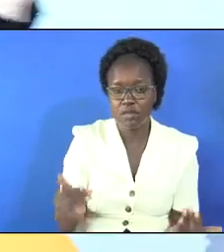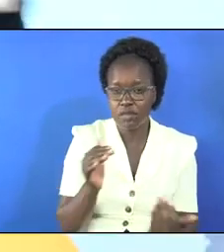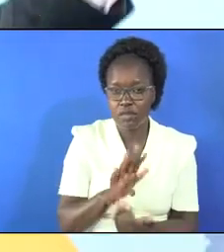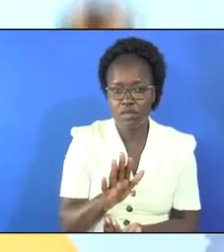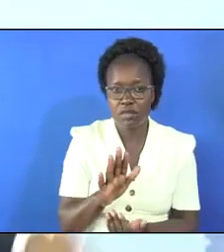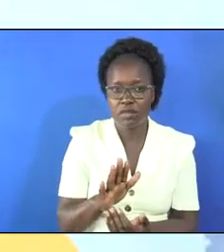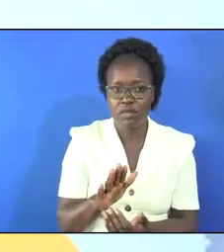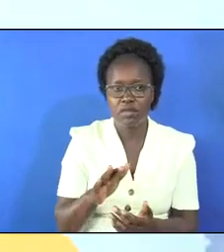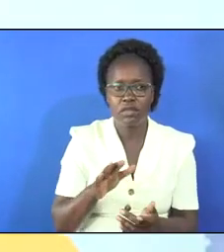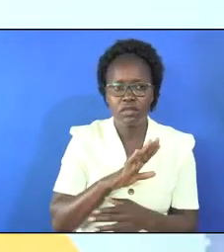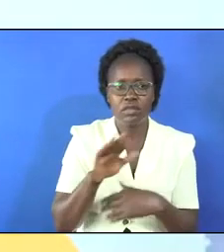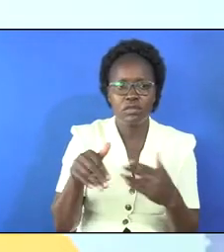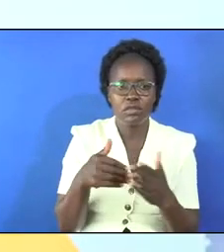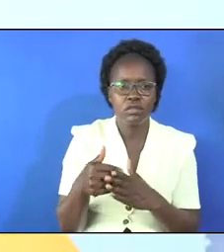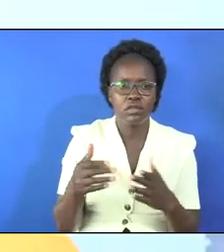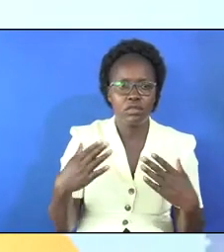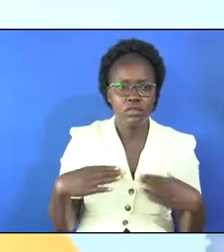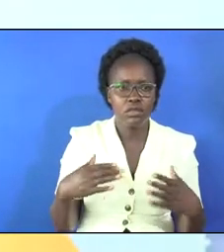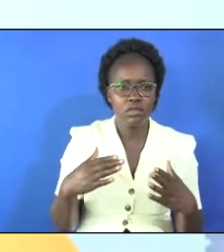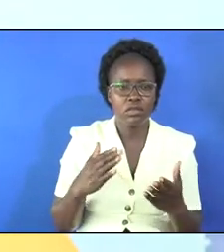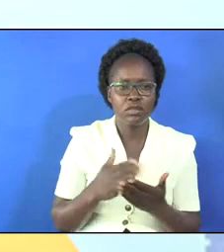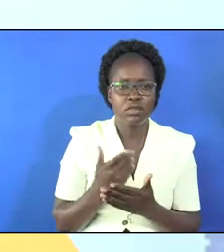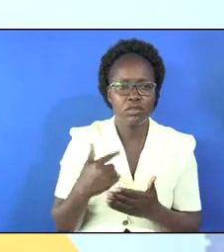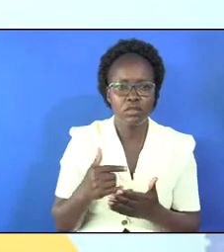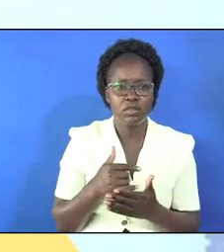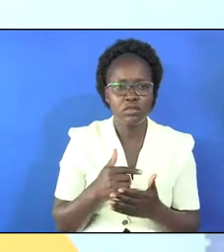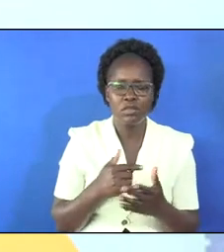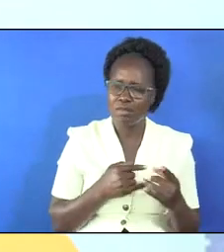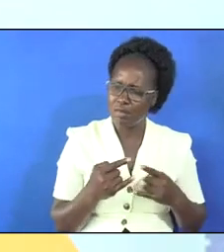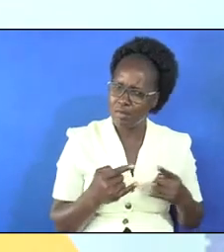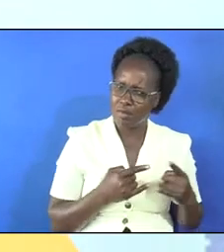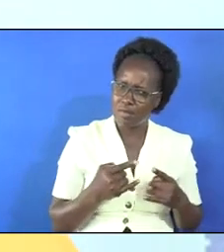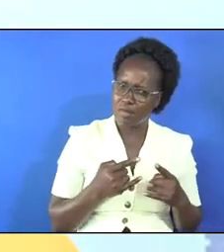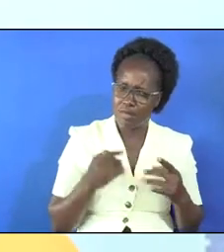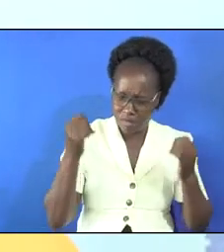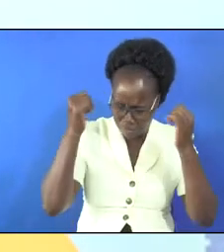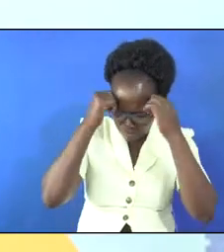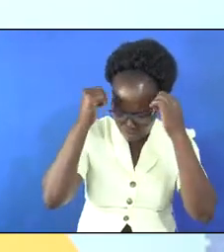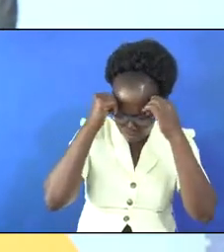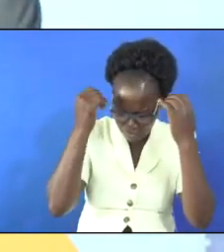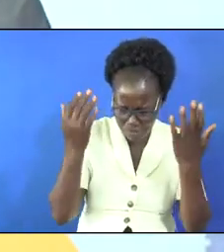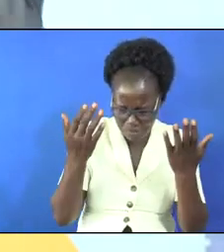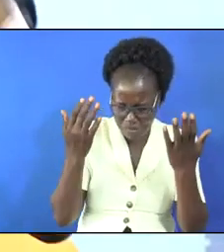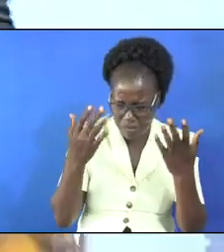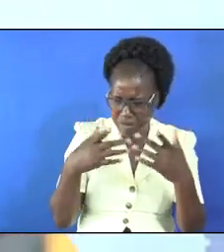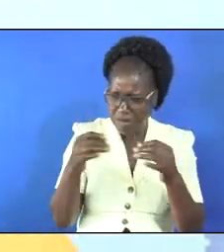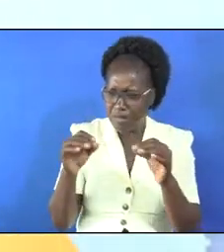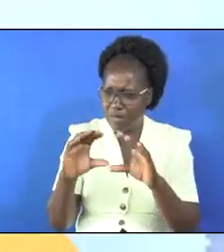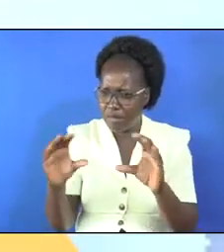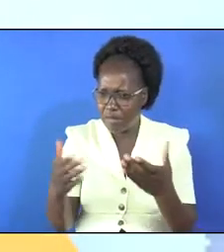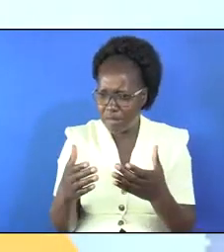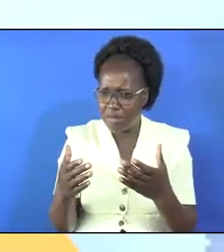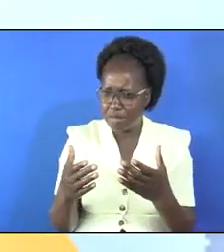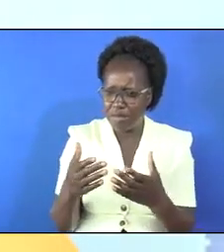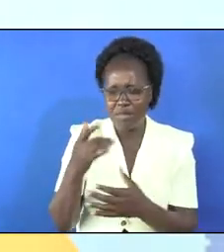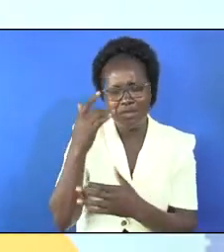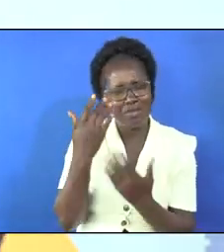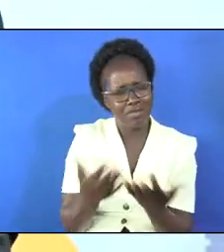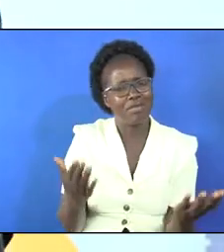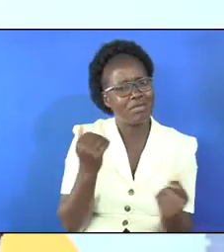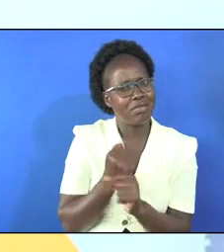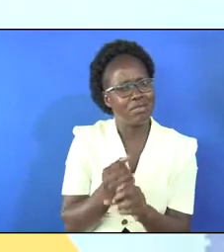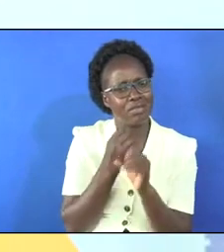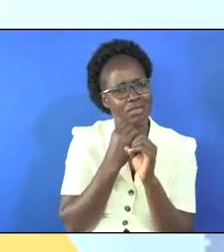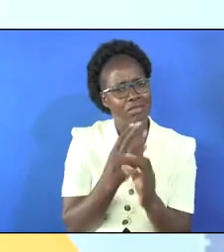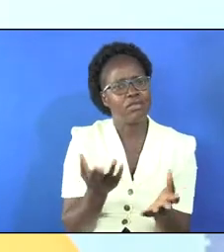children for everything some of us are even struggling with studies you go to class and things are